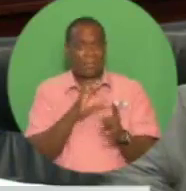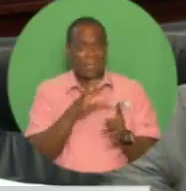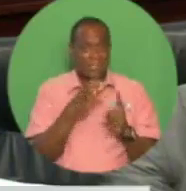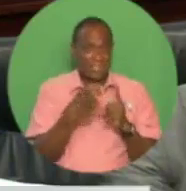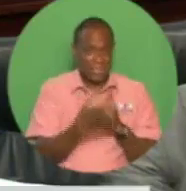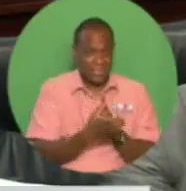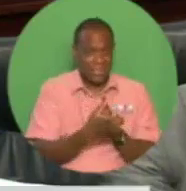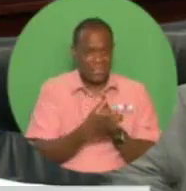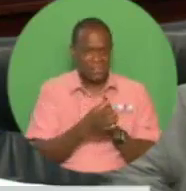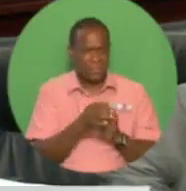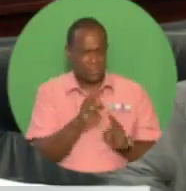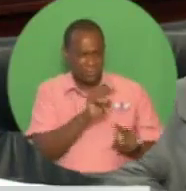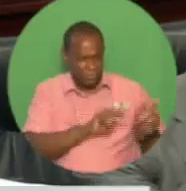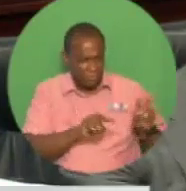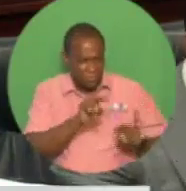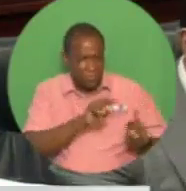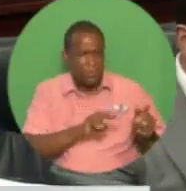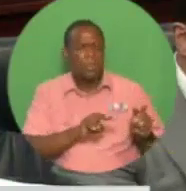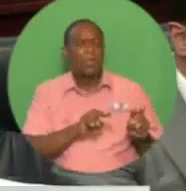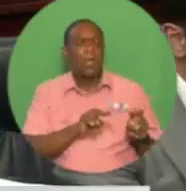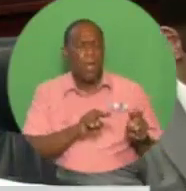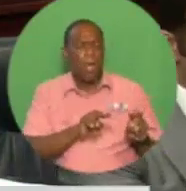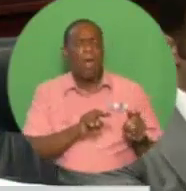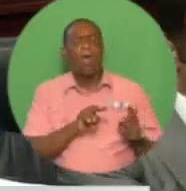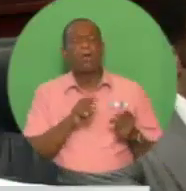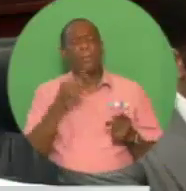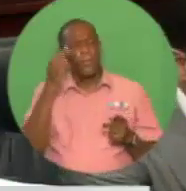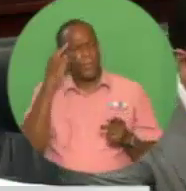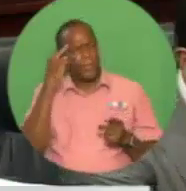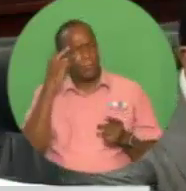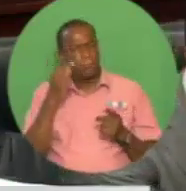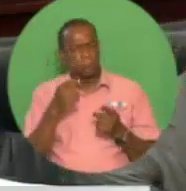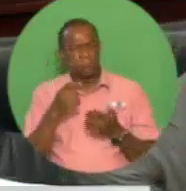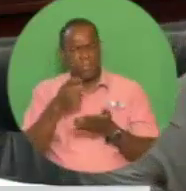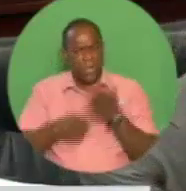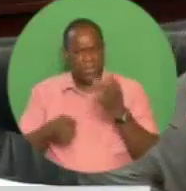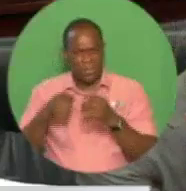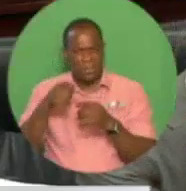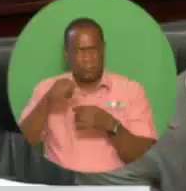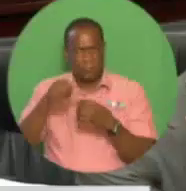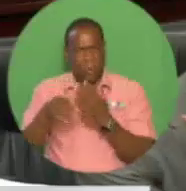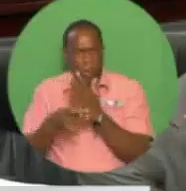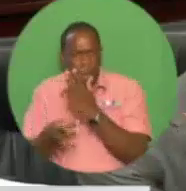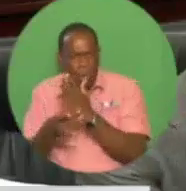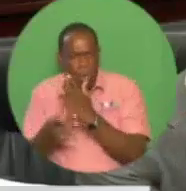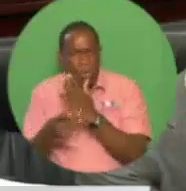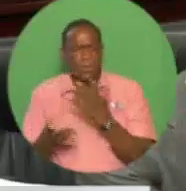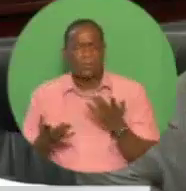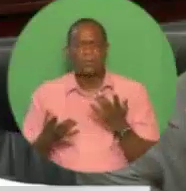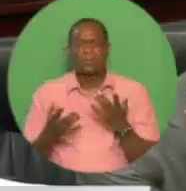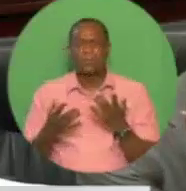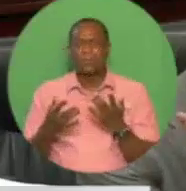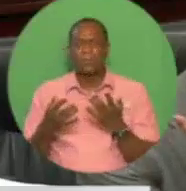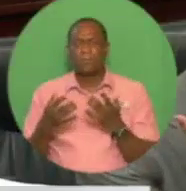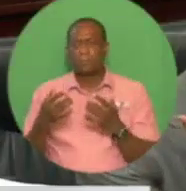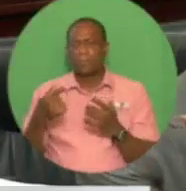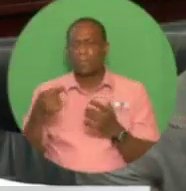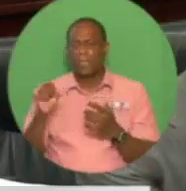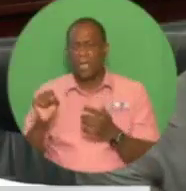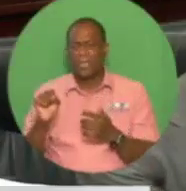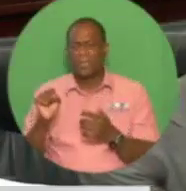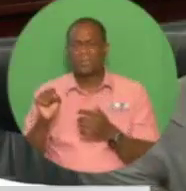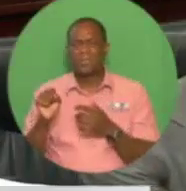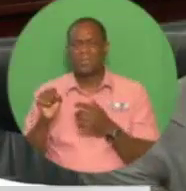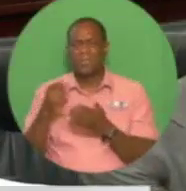predicated on price assumptions of oil at U.S. $52 per barrel, and gas at U.S. $2.75